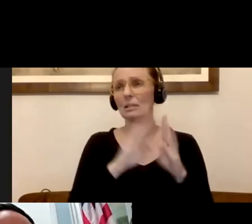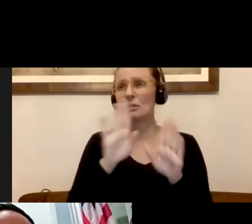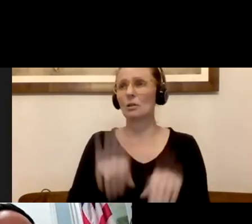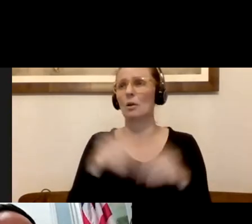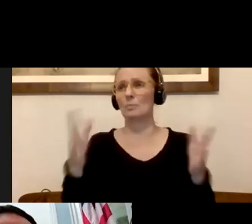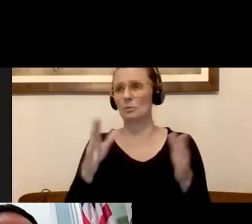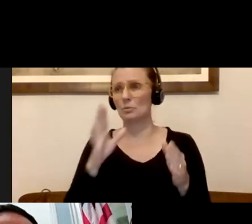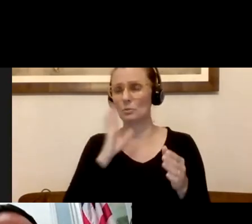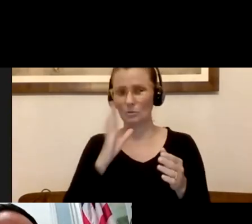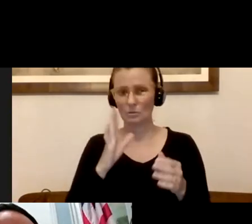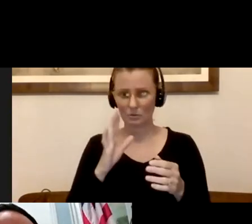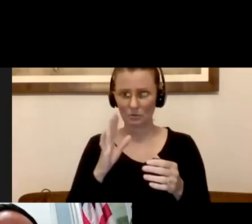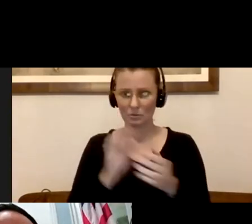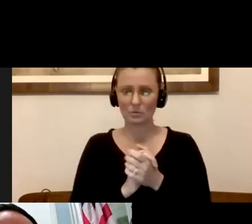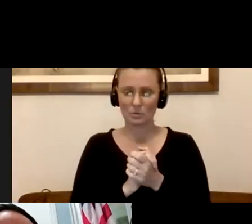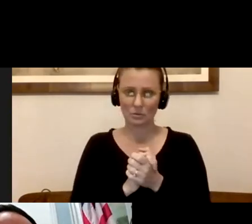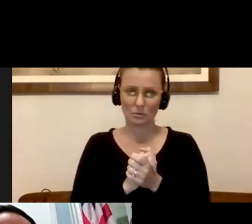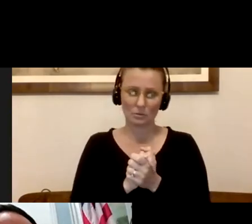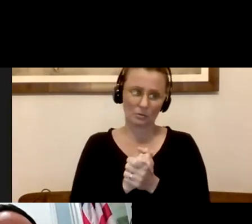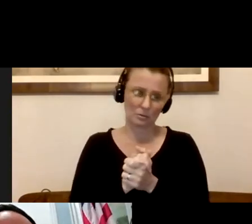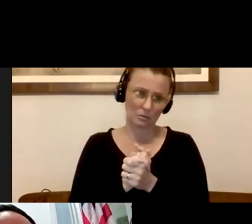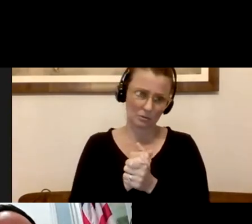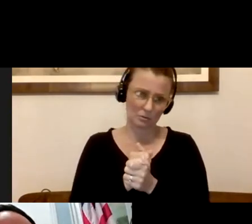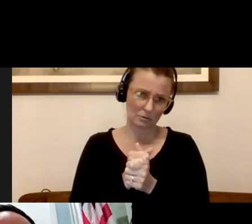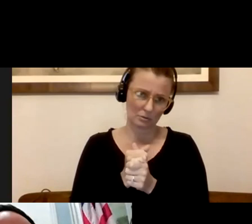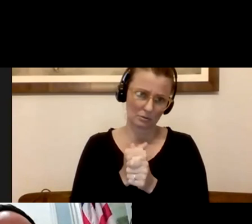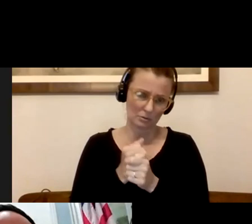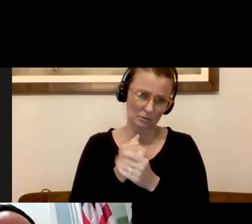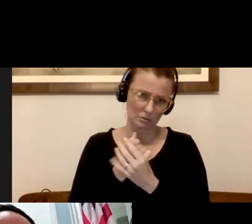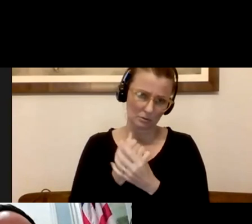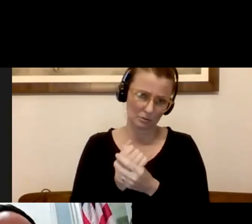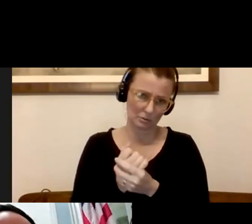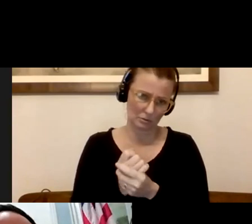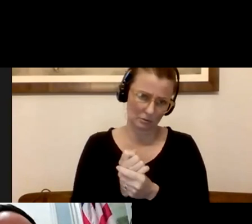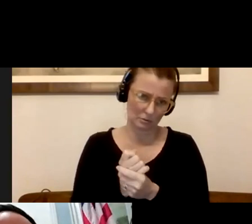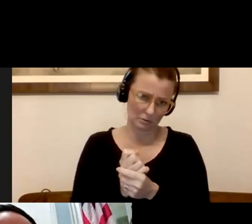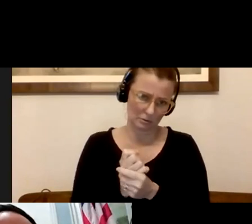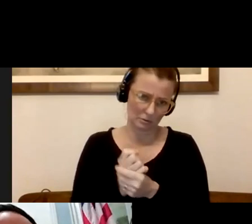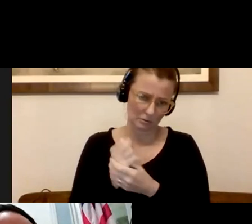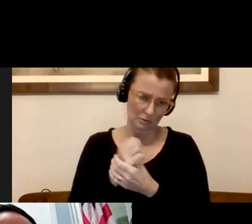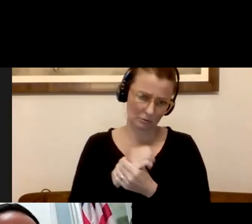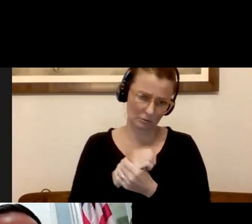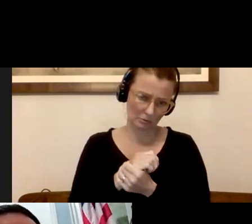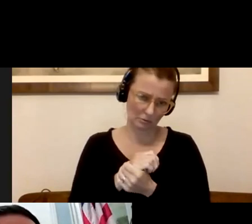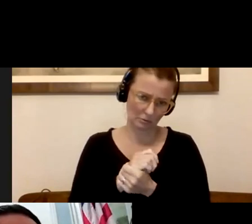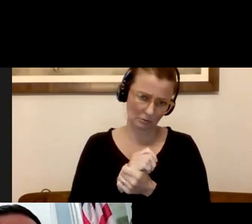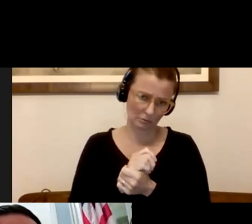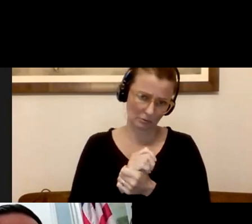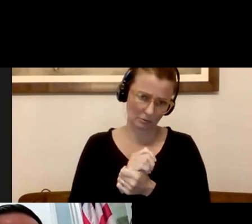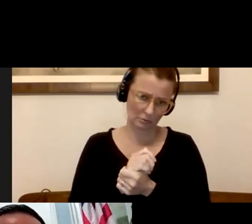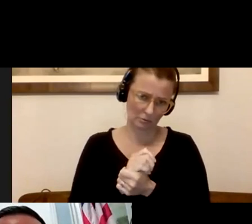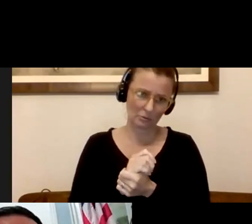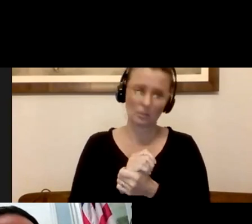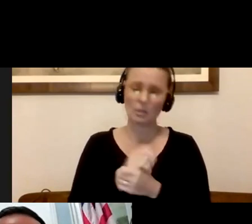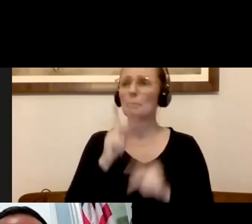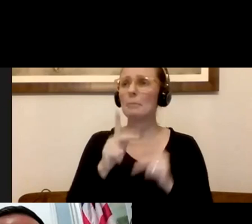conditions that put them in high risk categories, but who are under 60 and protective measures put in place with seniors? We are examining all that in terms